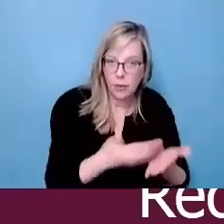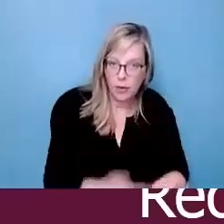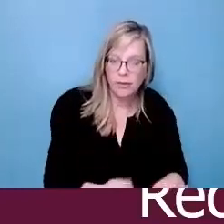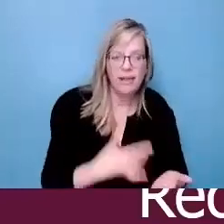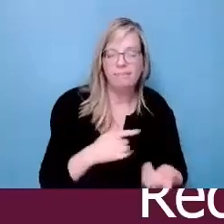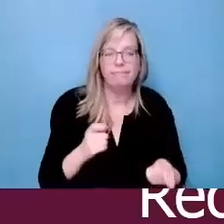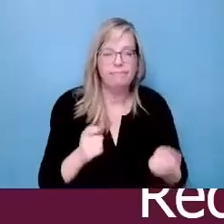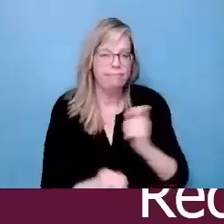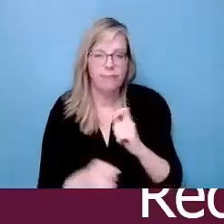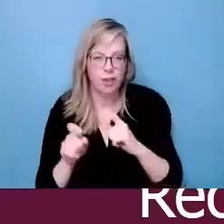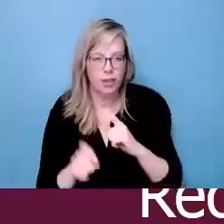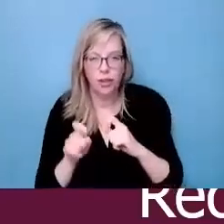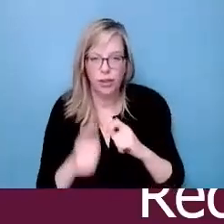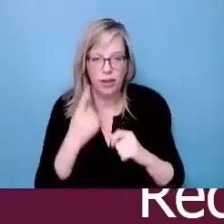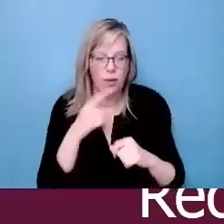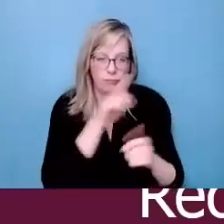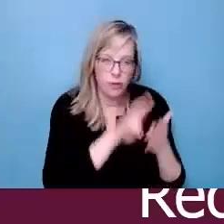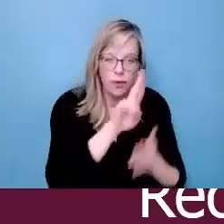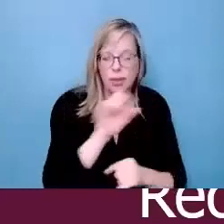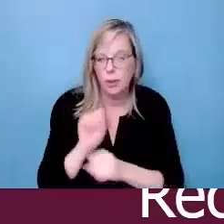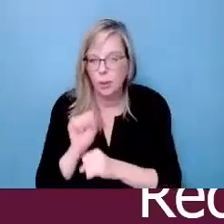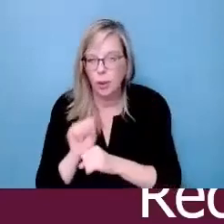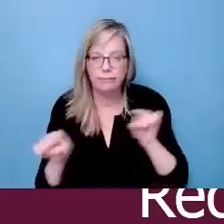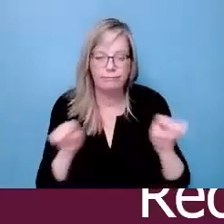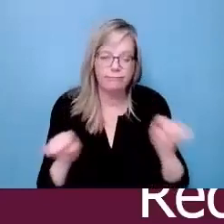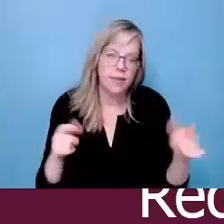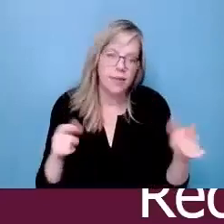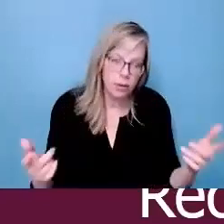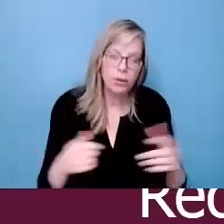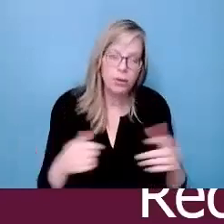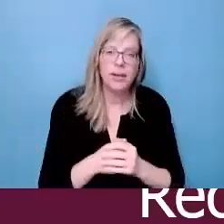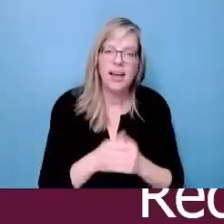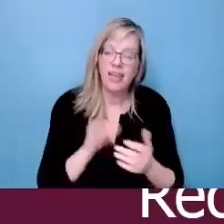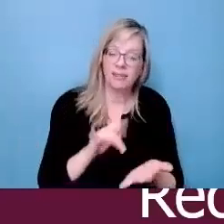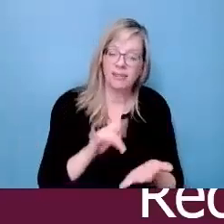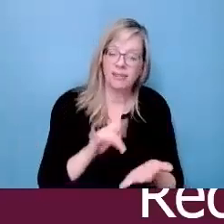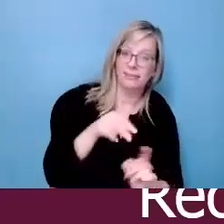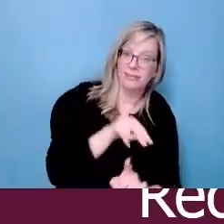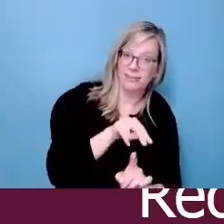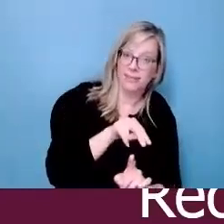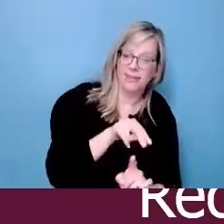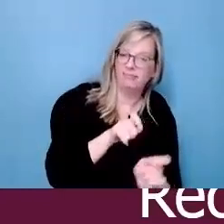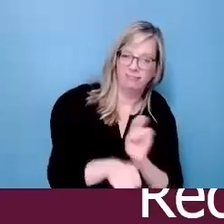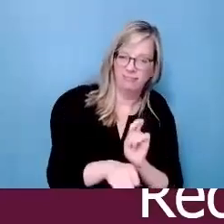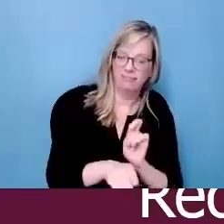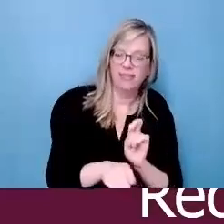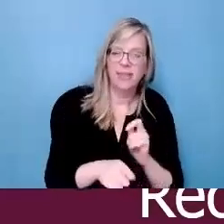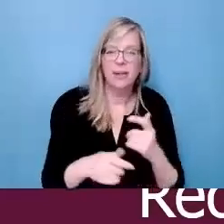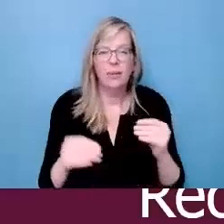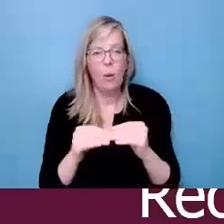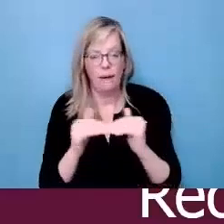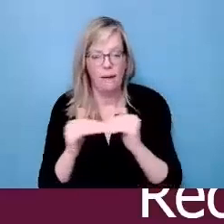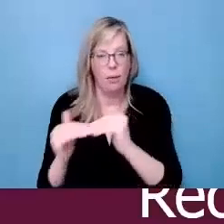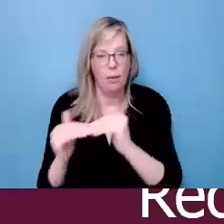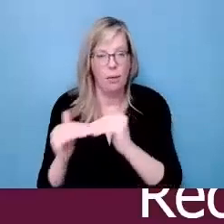benefits in post secondary education and the workforce and then the workplace. again, moving from that diagnostic model, the medical model